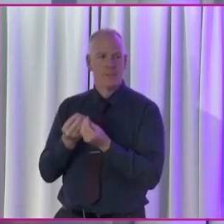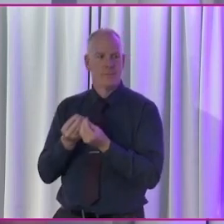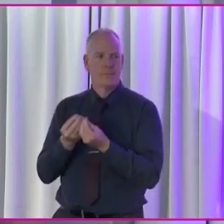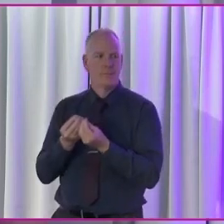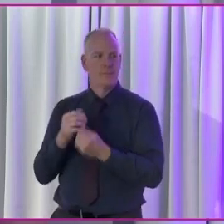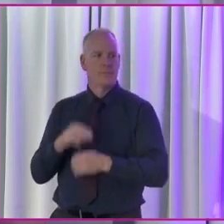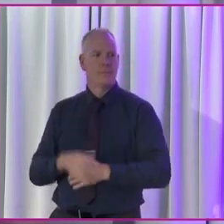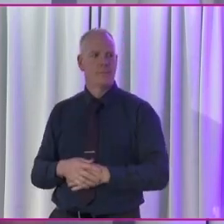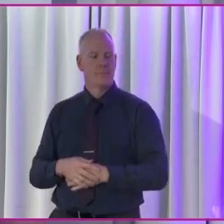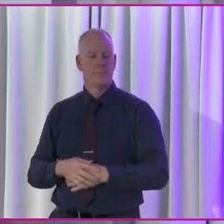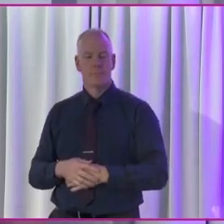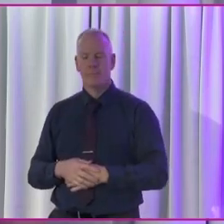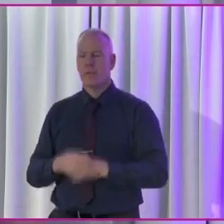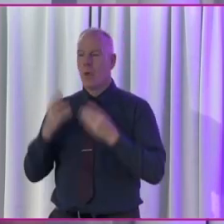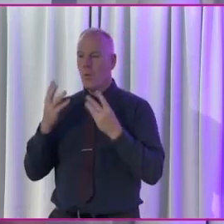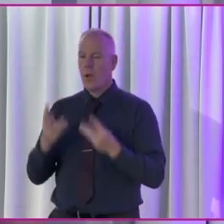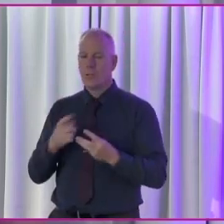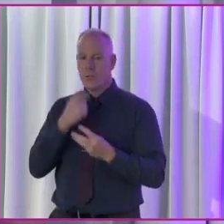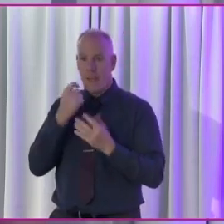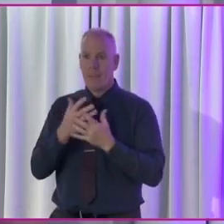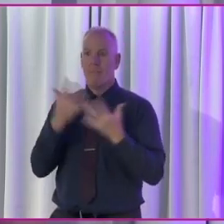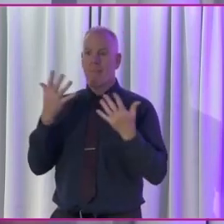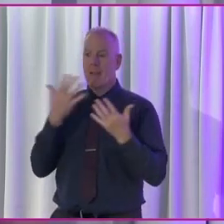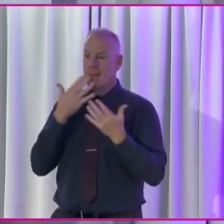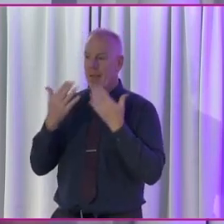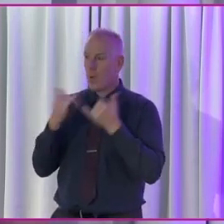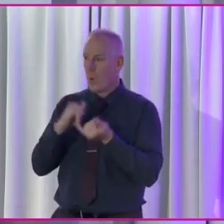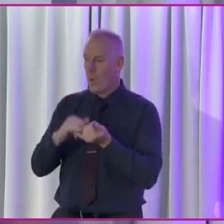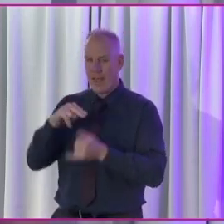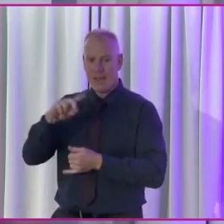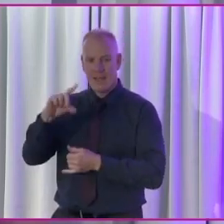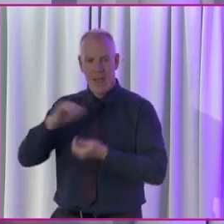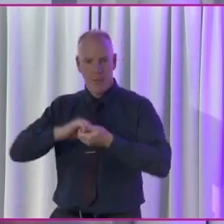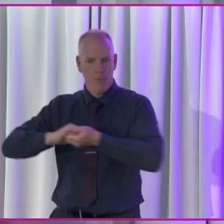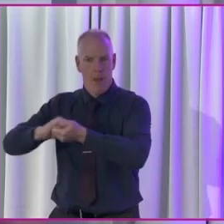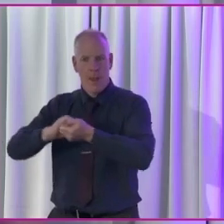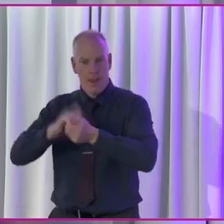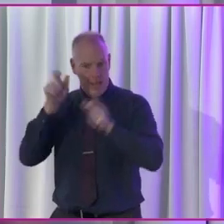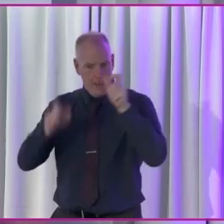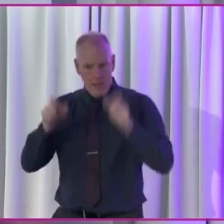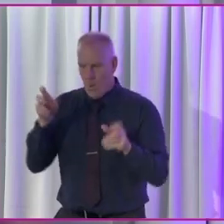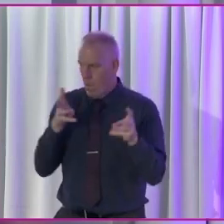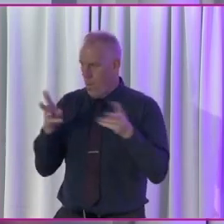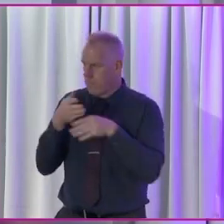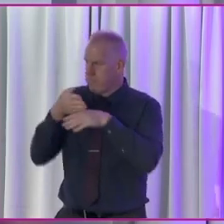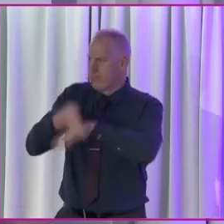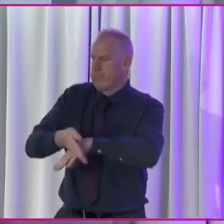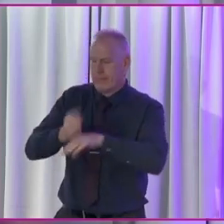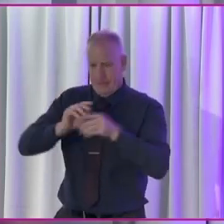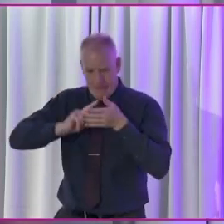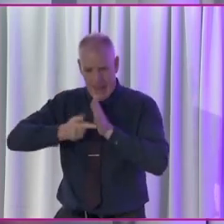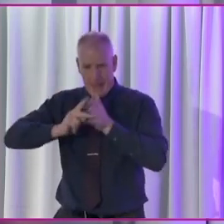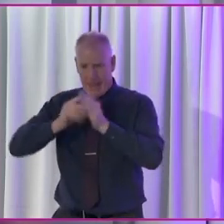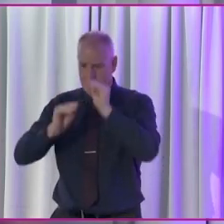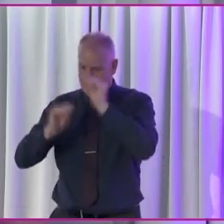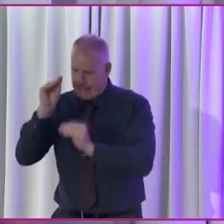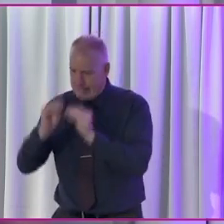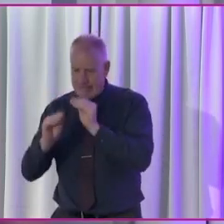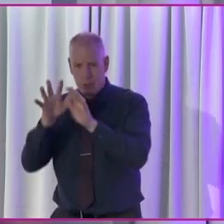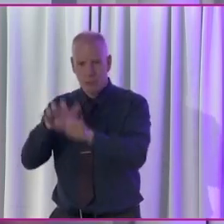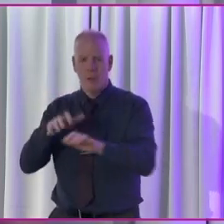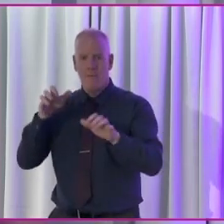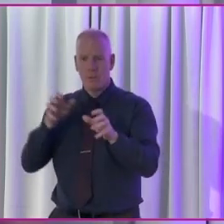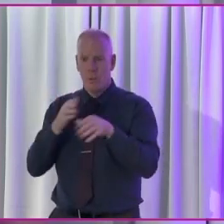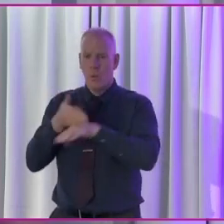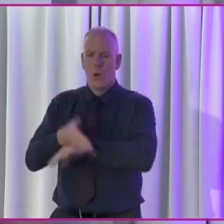well. Thank you. But I do want to say a big thank you to my NDA colleagues who've put a huge amount of work into organising this conference and